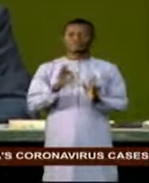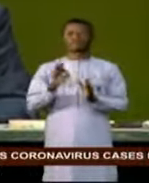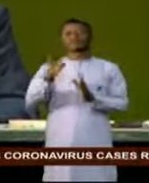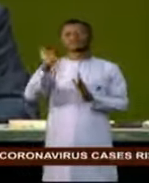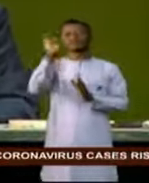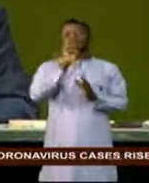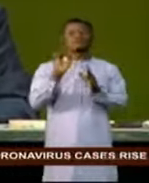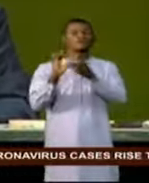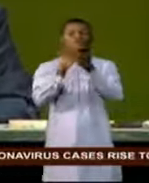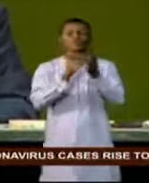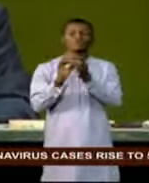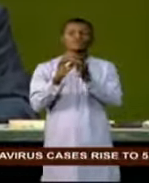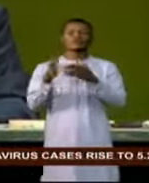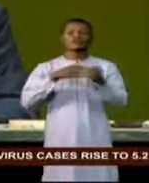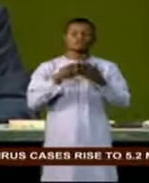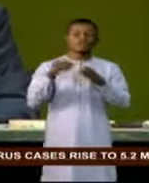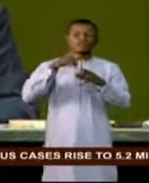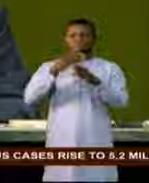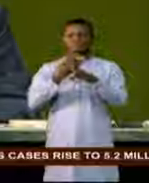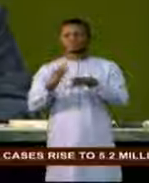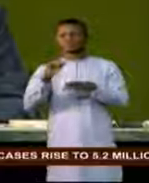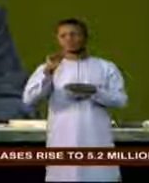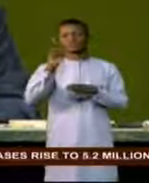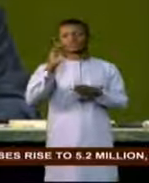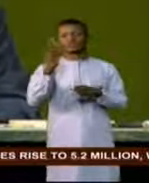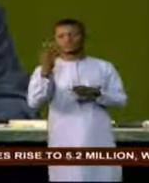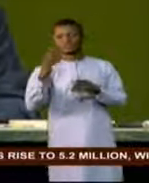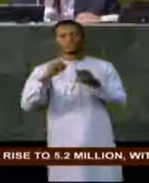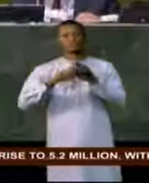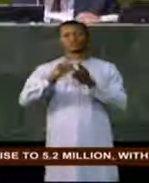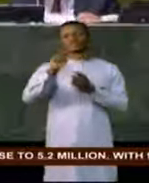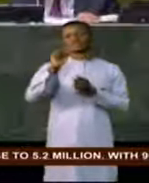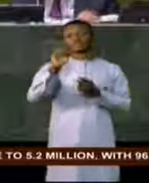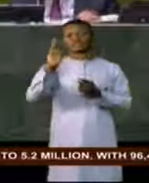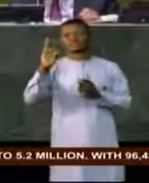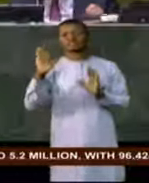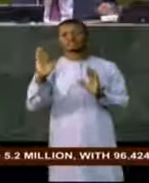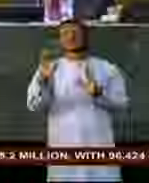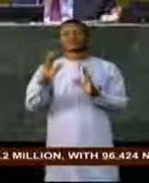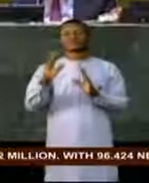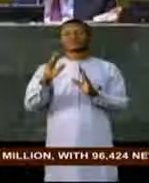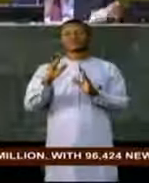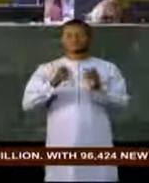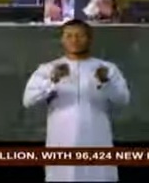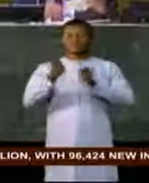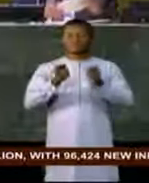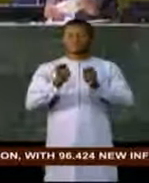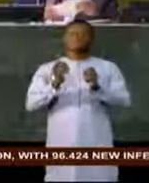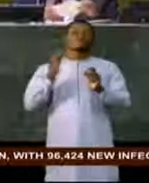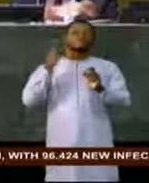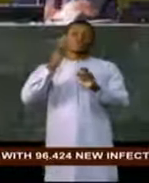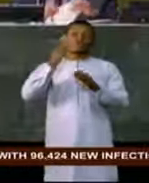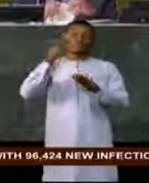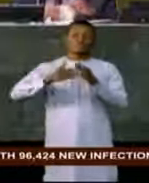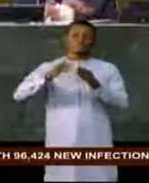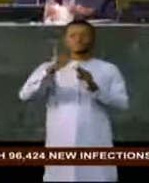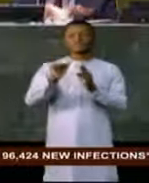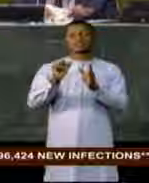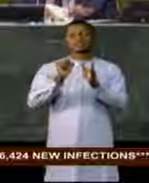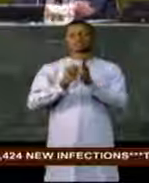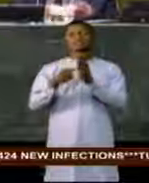Affairs between 2014 and 2016. His tenure is expected to end by September